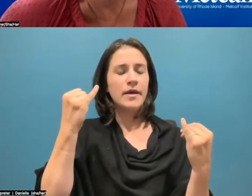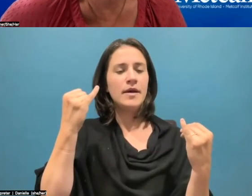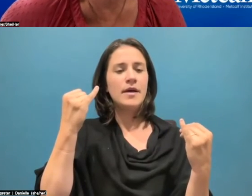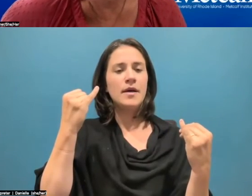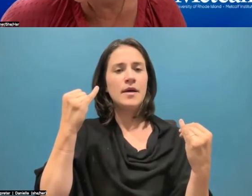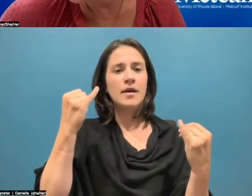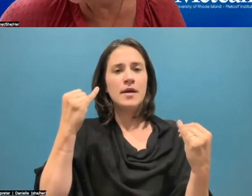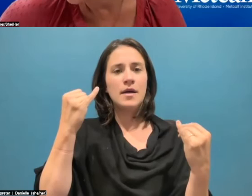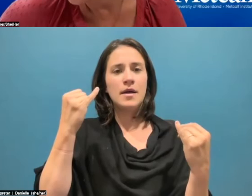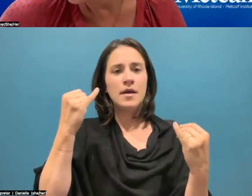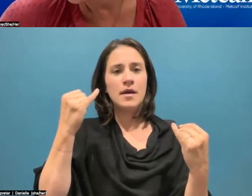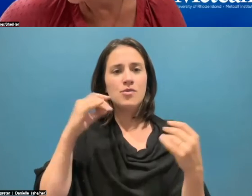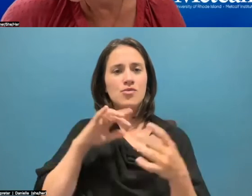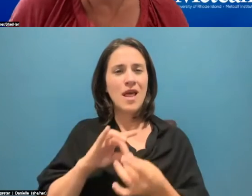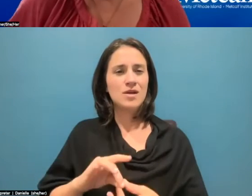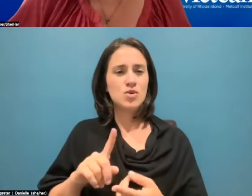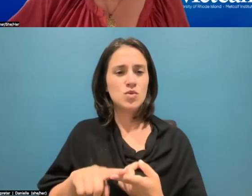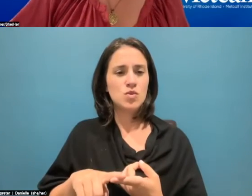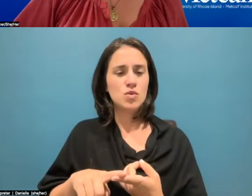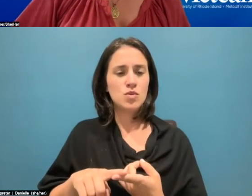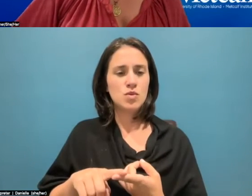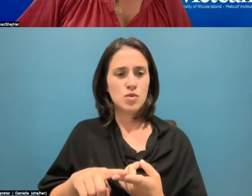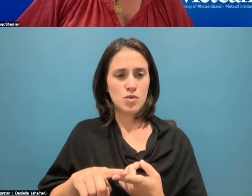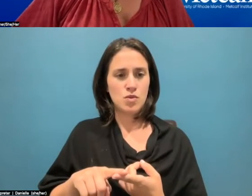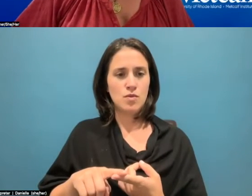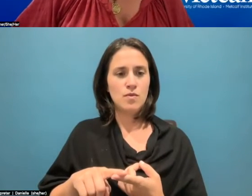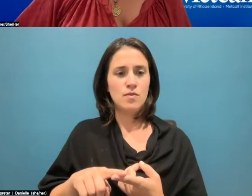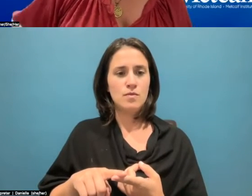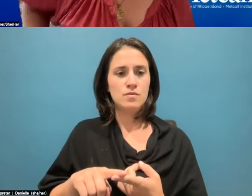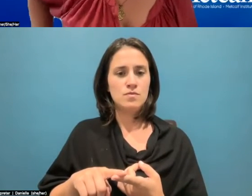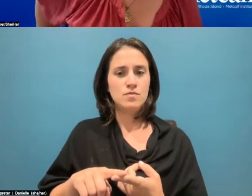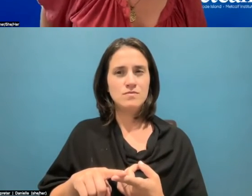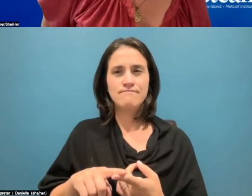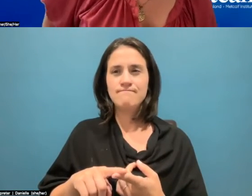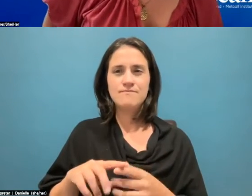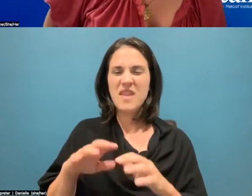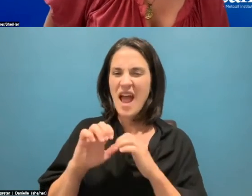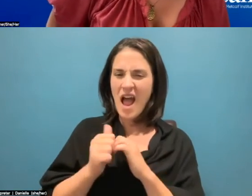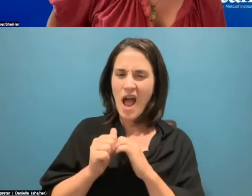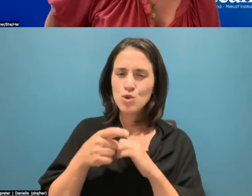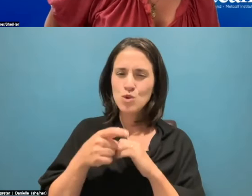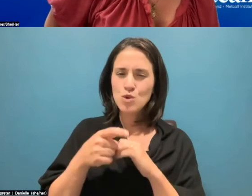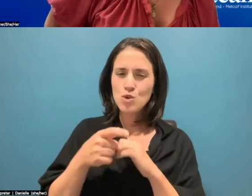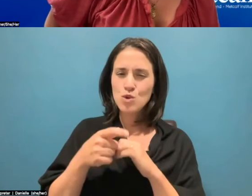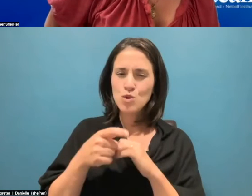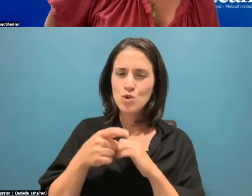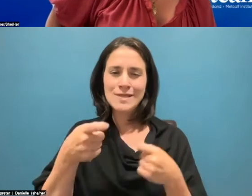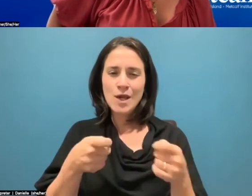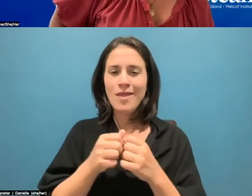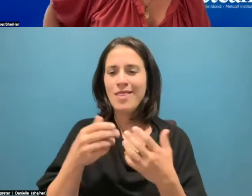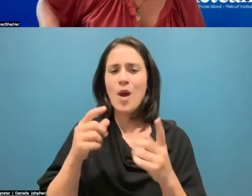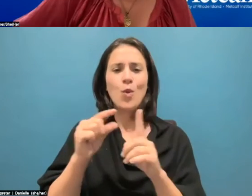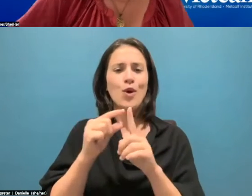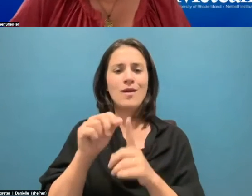before we're talking about this is, how do you deal with being called an advocate in your journalism?